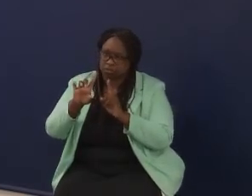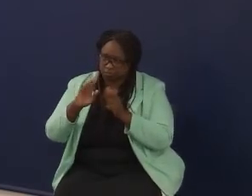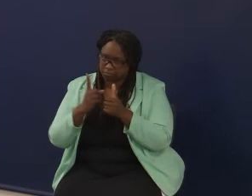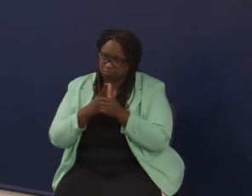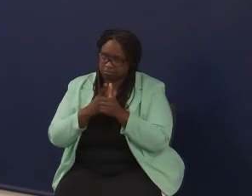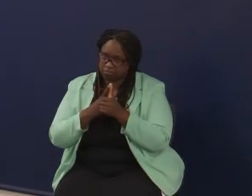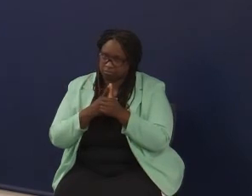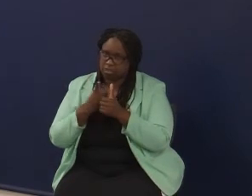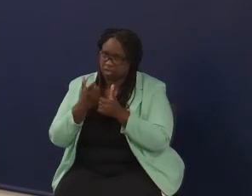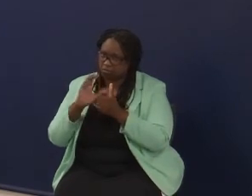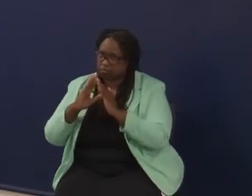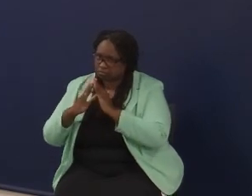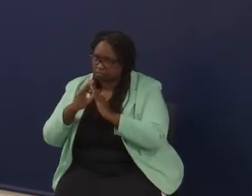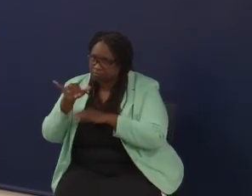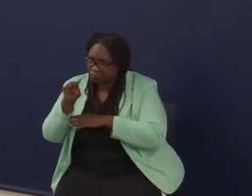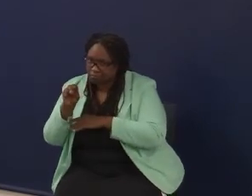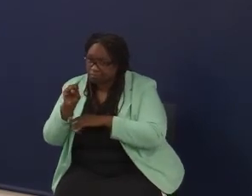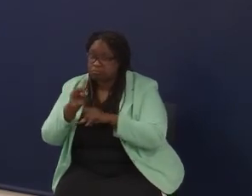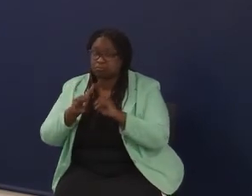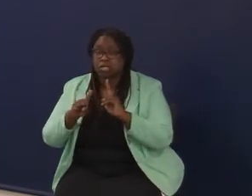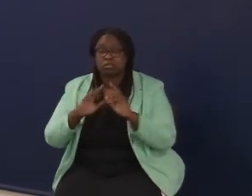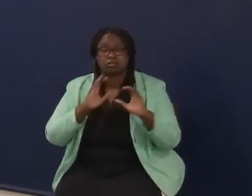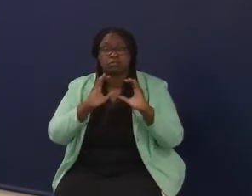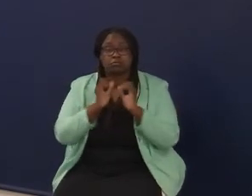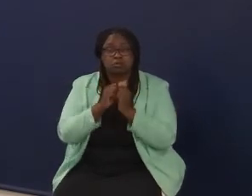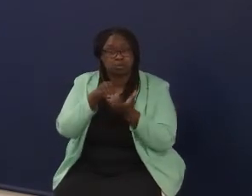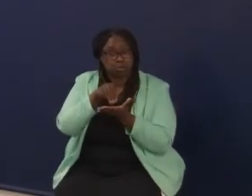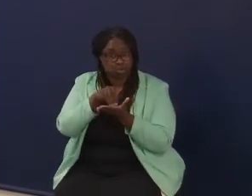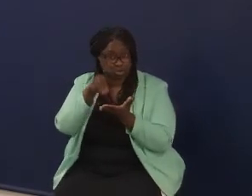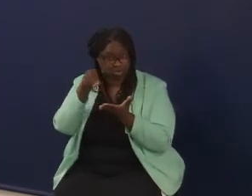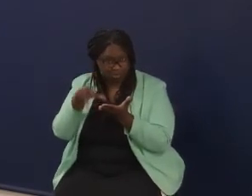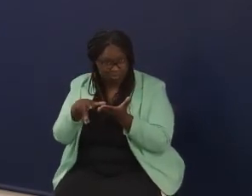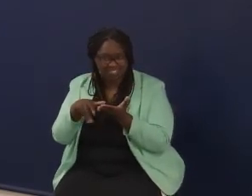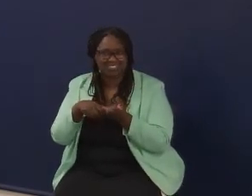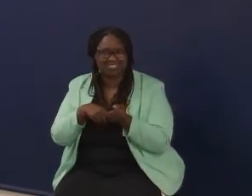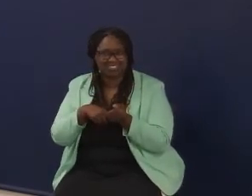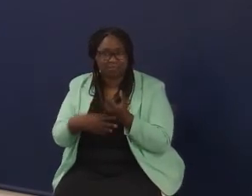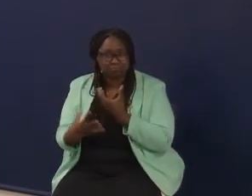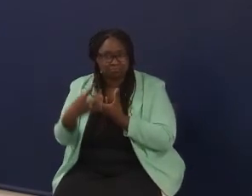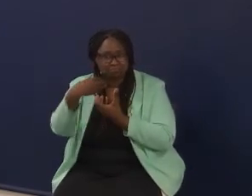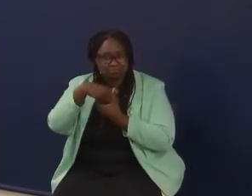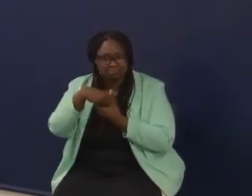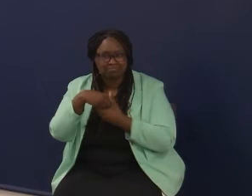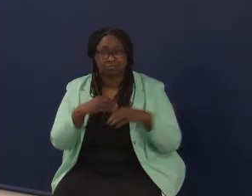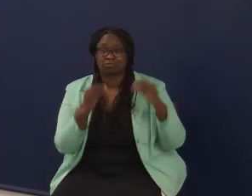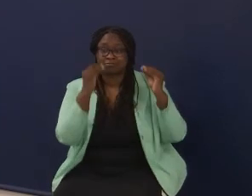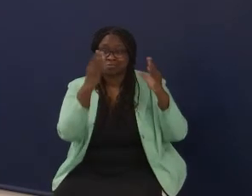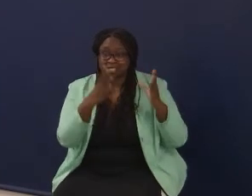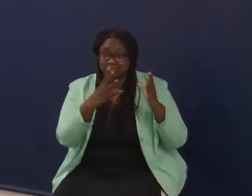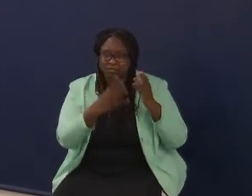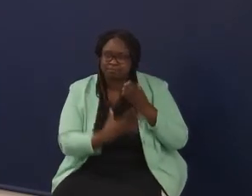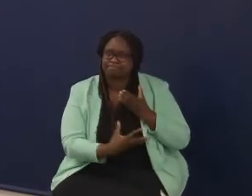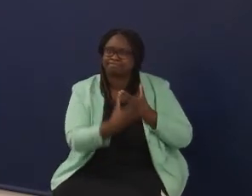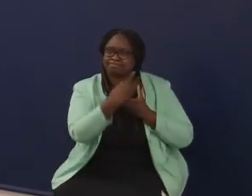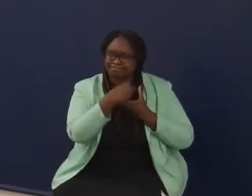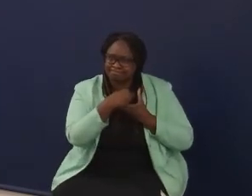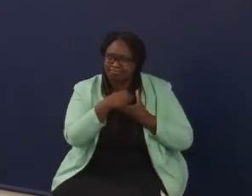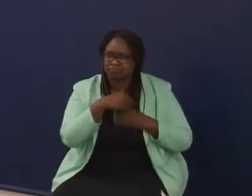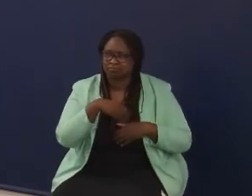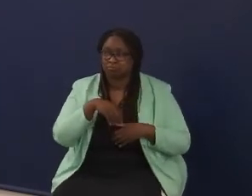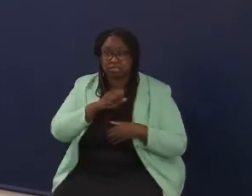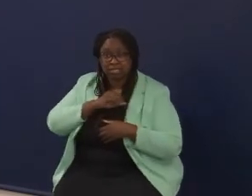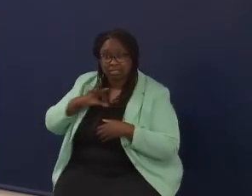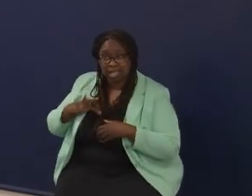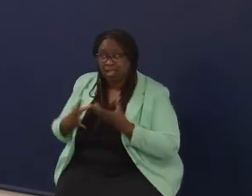of all, you have that, but you also have that community conversation with students. You have that community conversation with teachers, staff members,